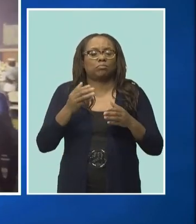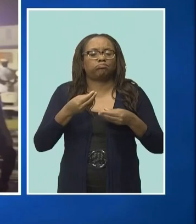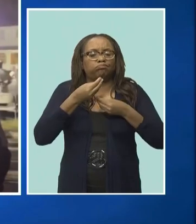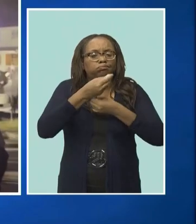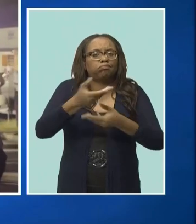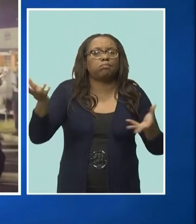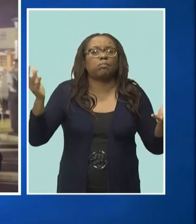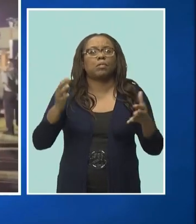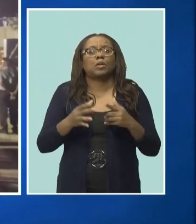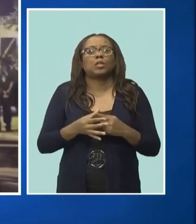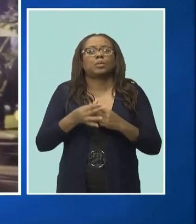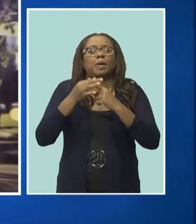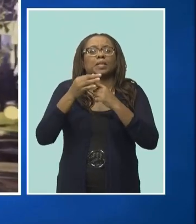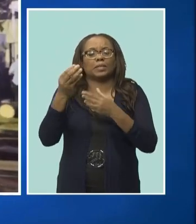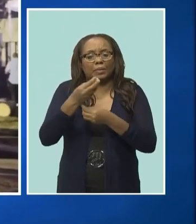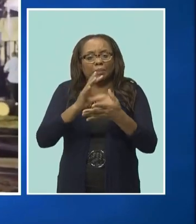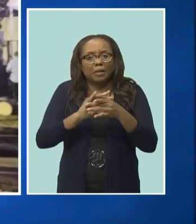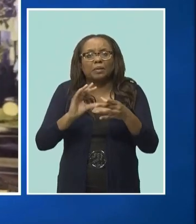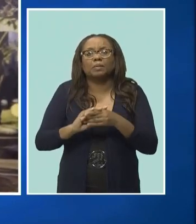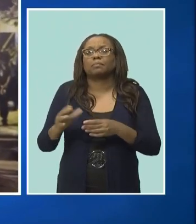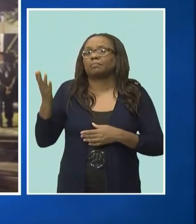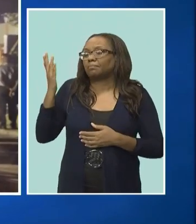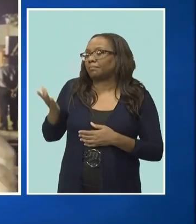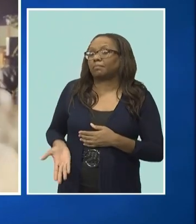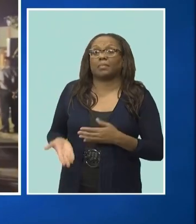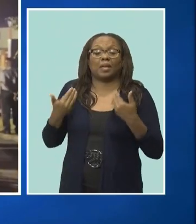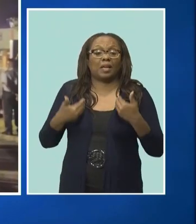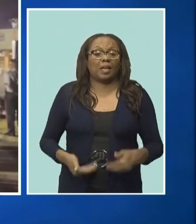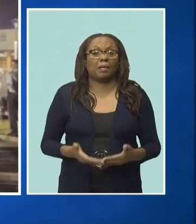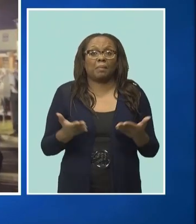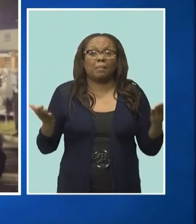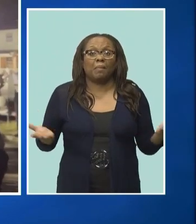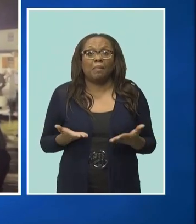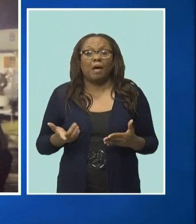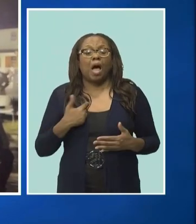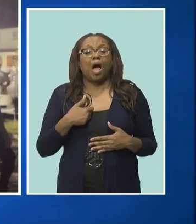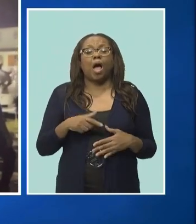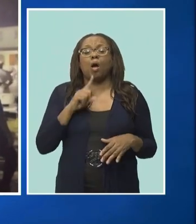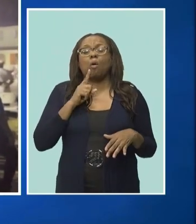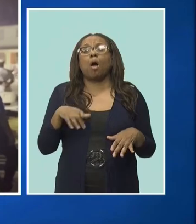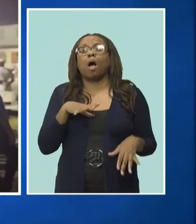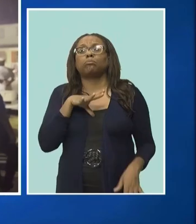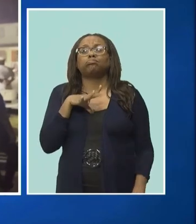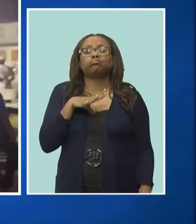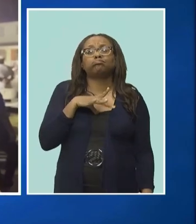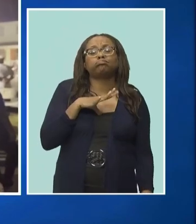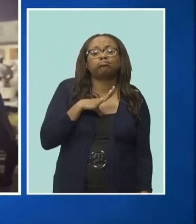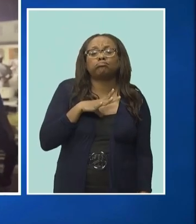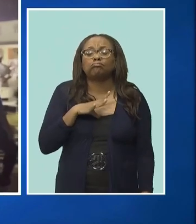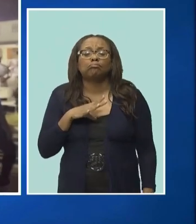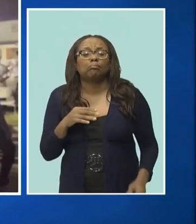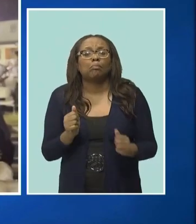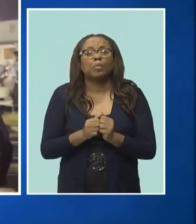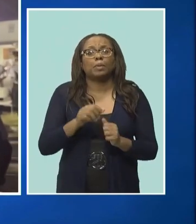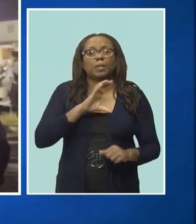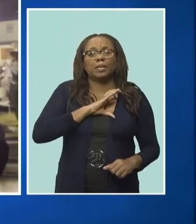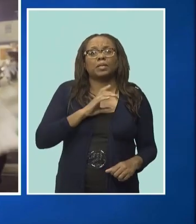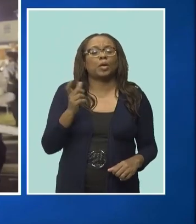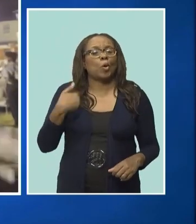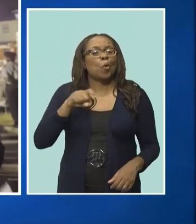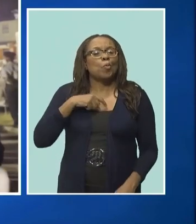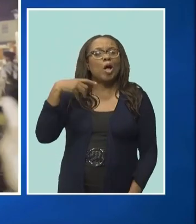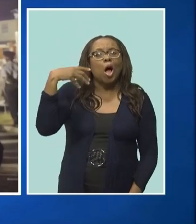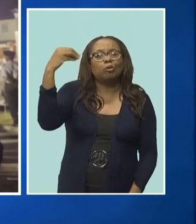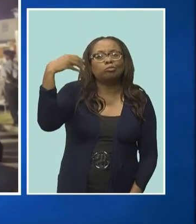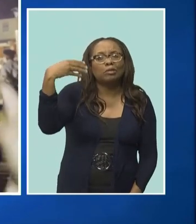We're not mostly Almighty, the mobbing man, and I out here in the Ivy, and I know we're just here calling with the Royal Police Service Band. We outside for sure,